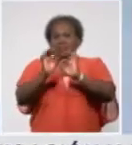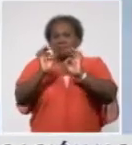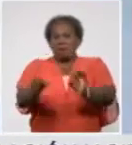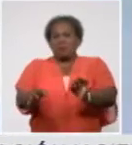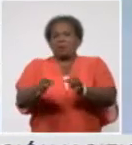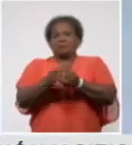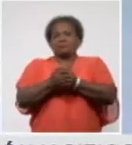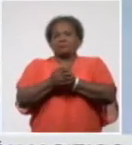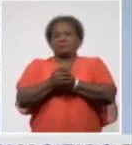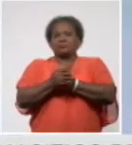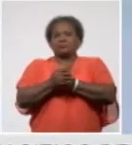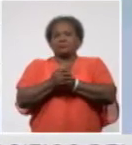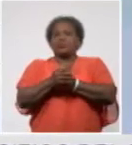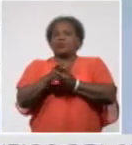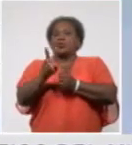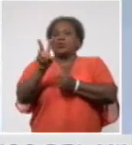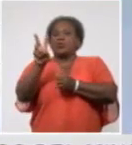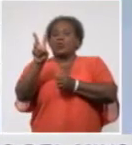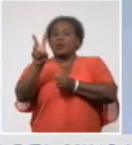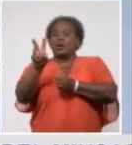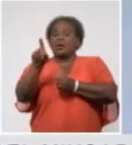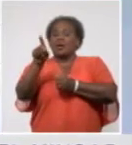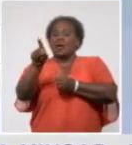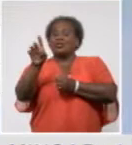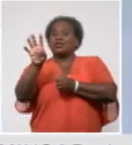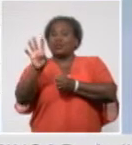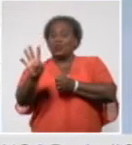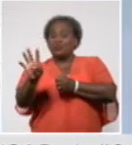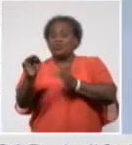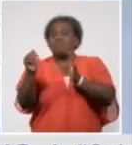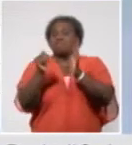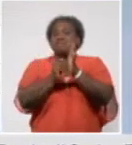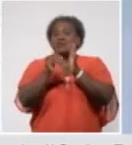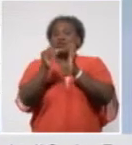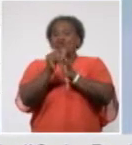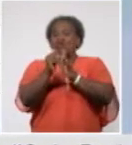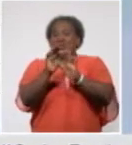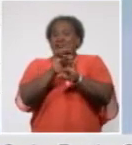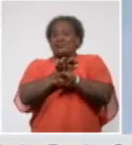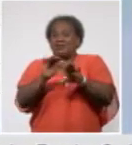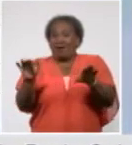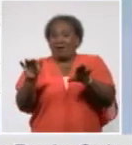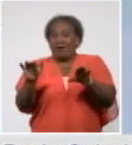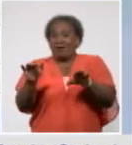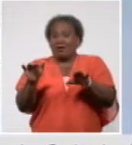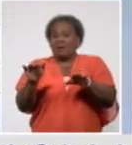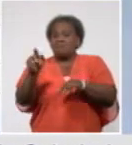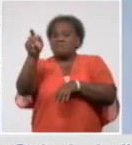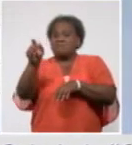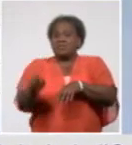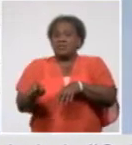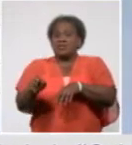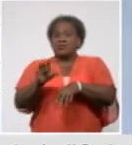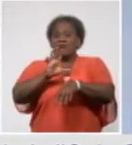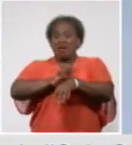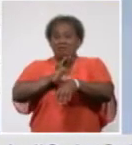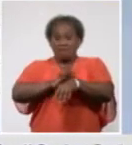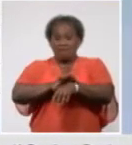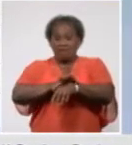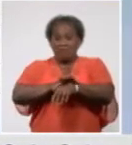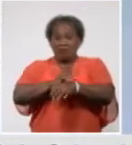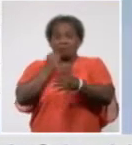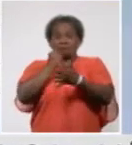As of yesterday, Covid-19 continues to be present in the same 185 countries.